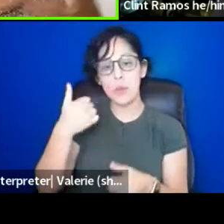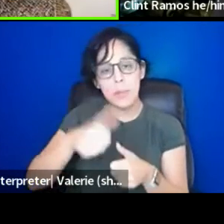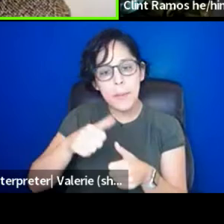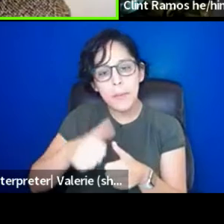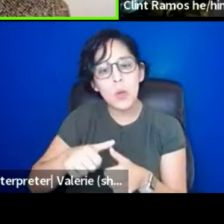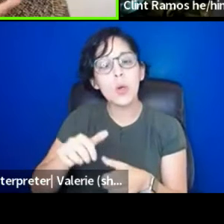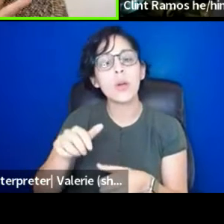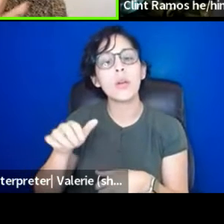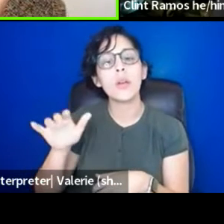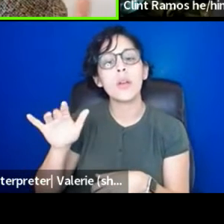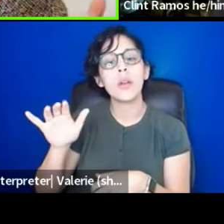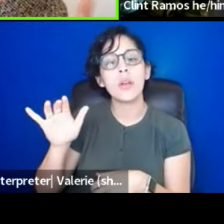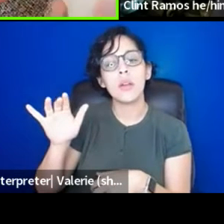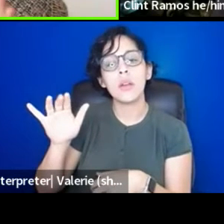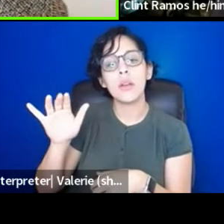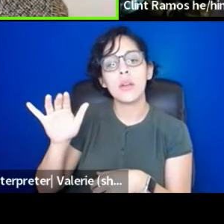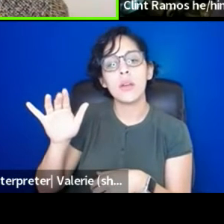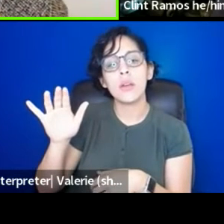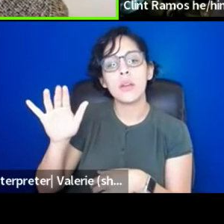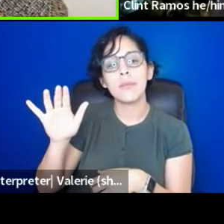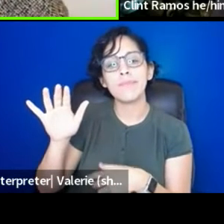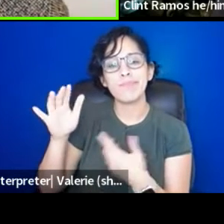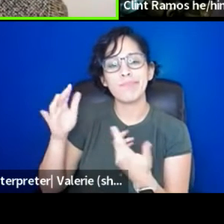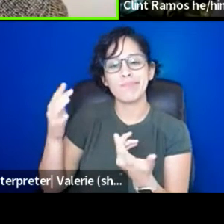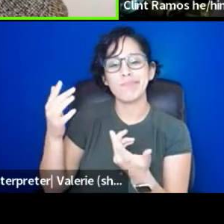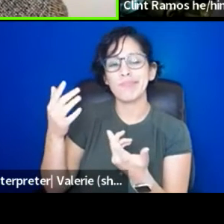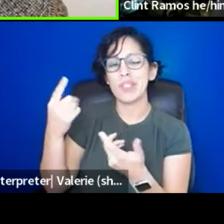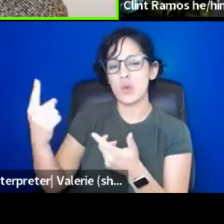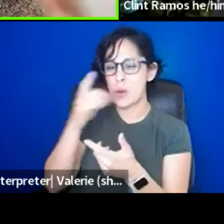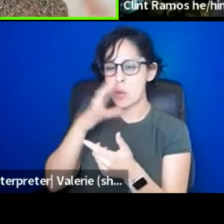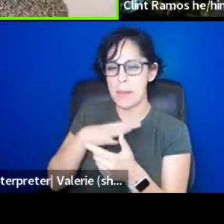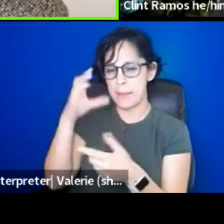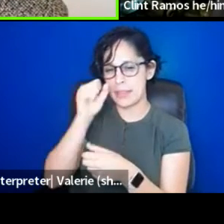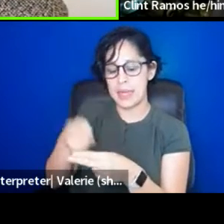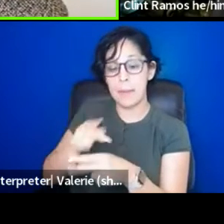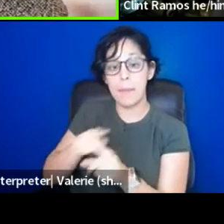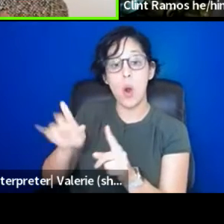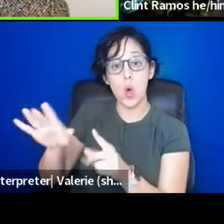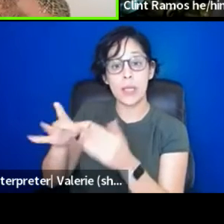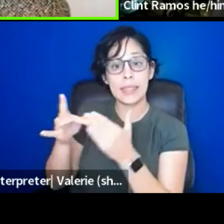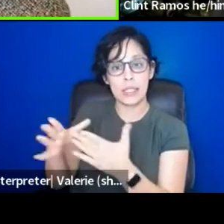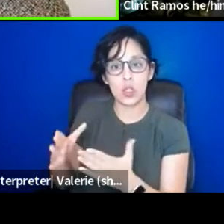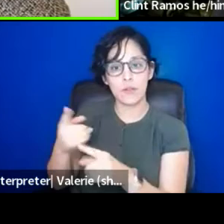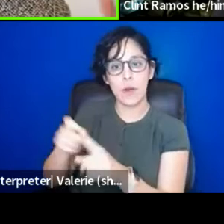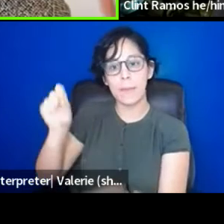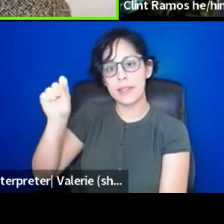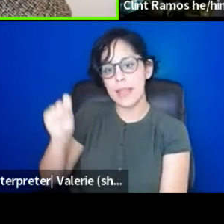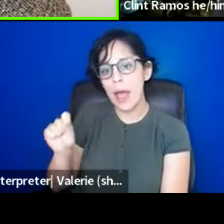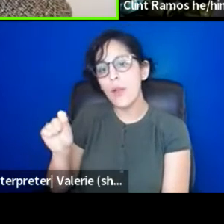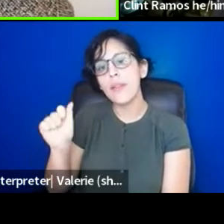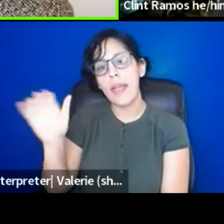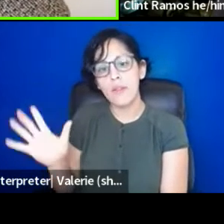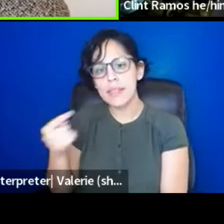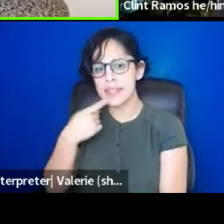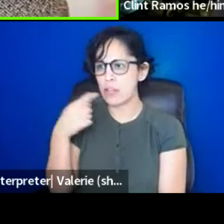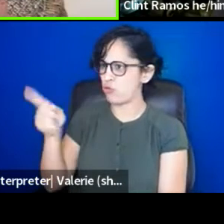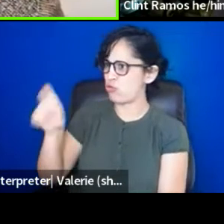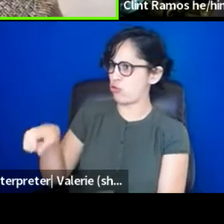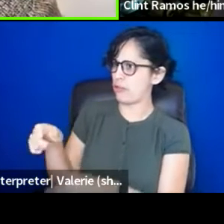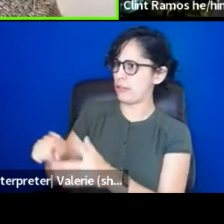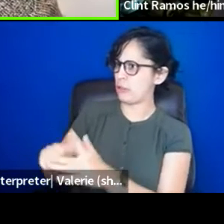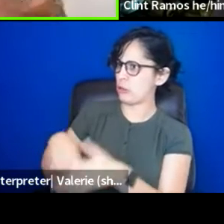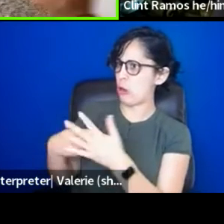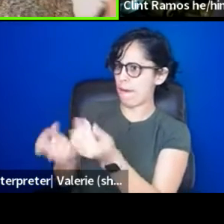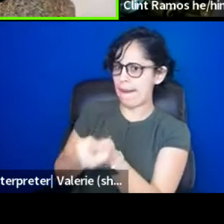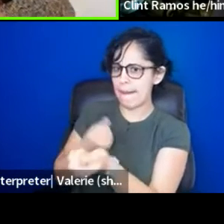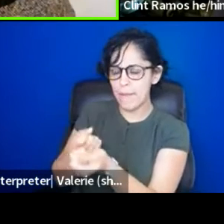her parents are arts leaders in South Africa. And she said, you all should start advocating. Why are you, you know, can you have five day school weeks instead of